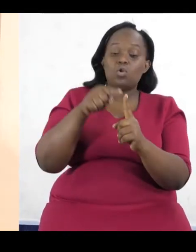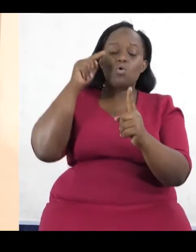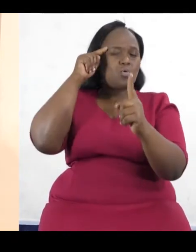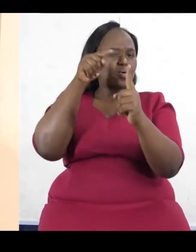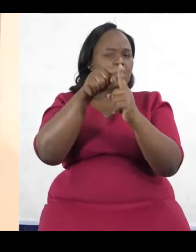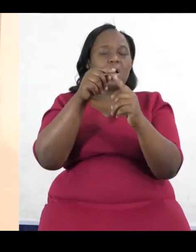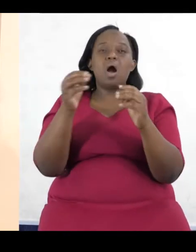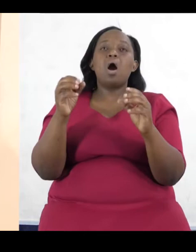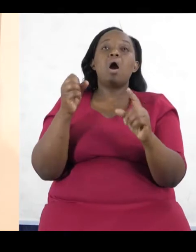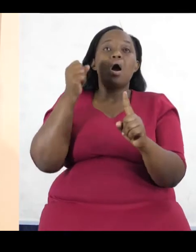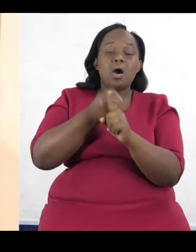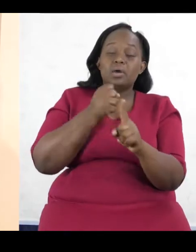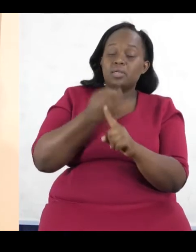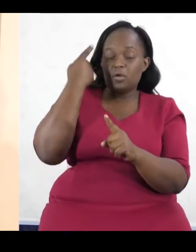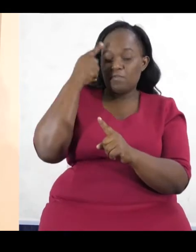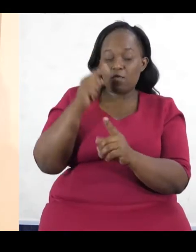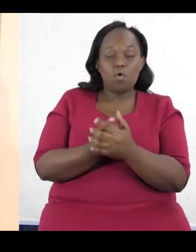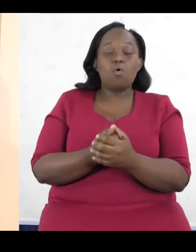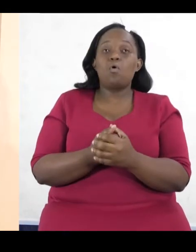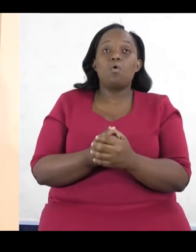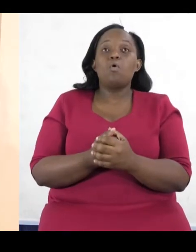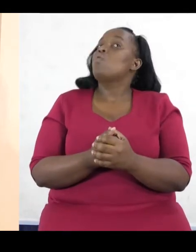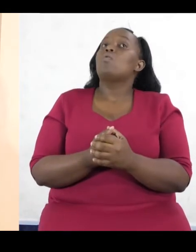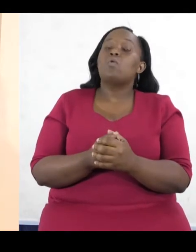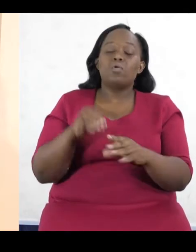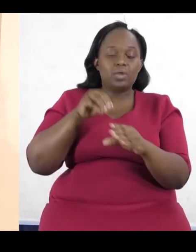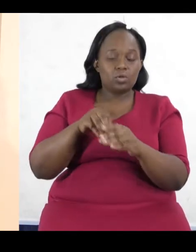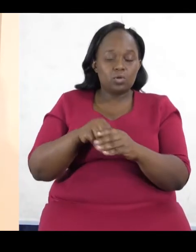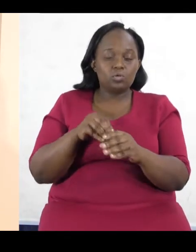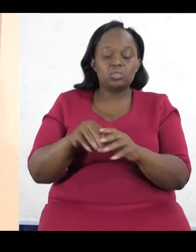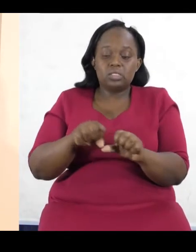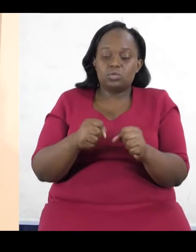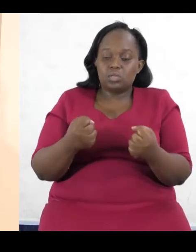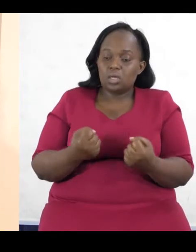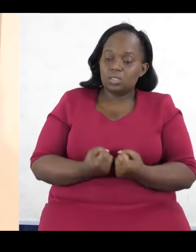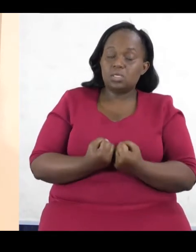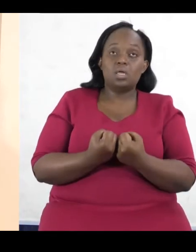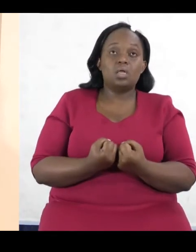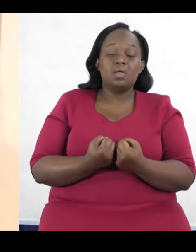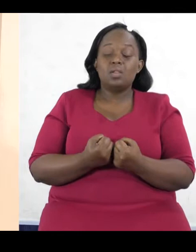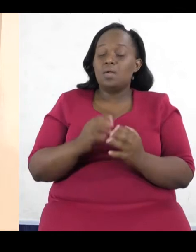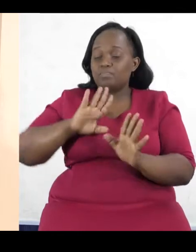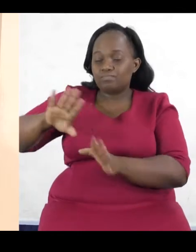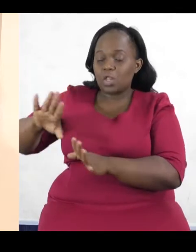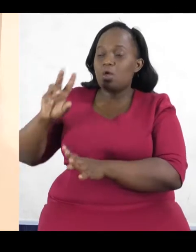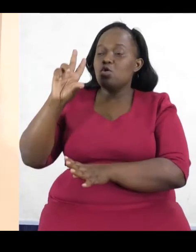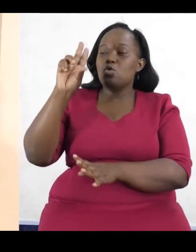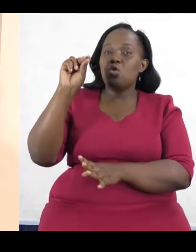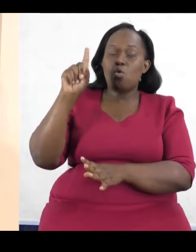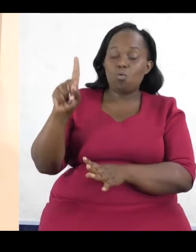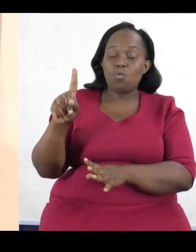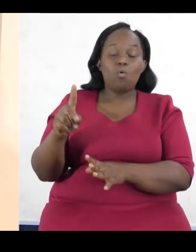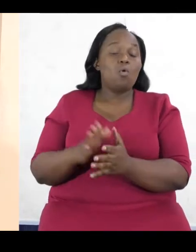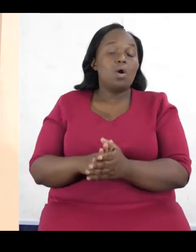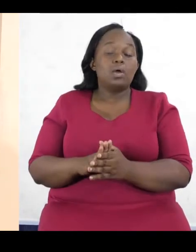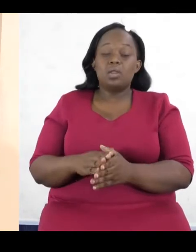are really advocate for, entirely the goals advocate for inclusive societies, leaving no one behind, youth